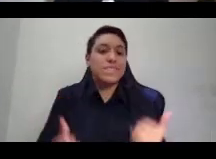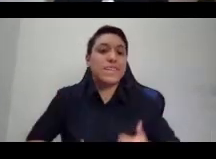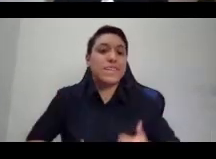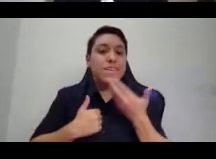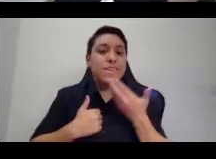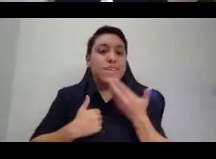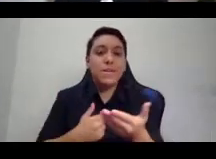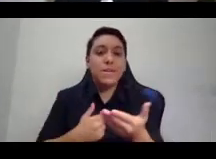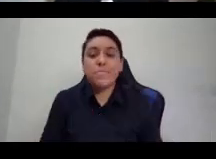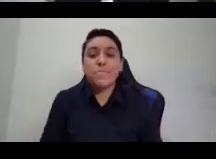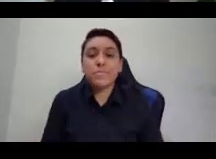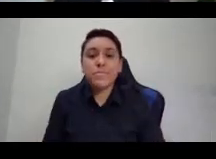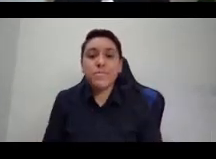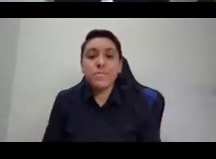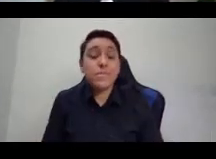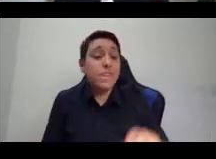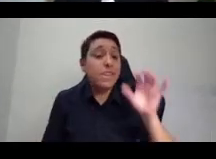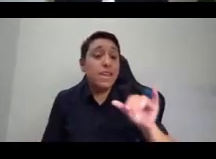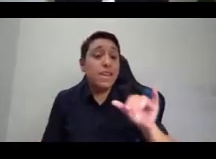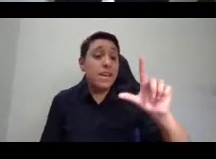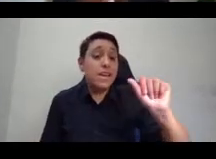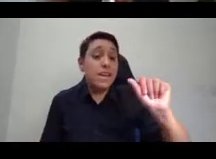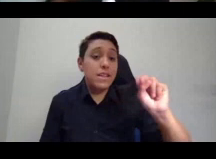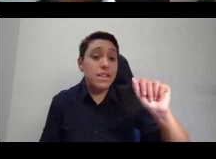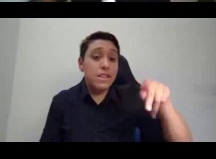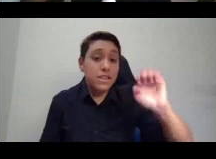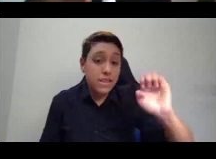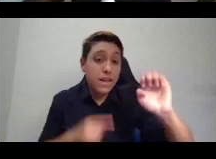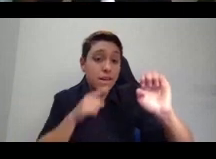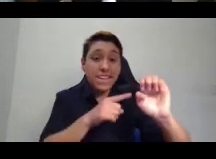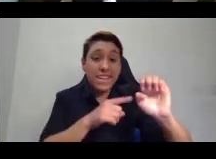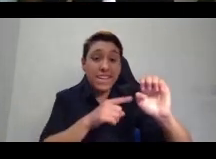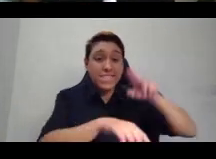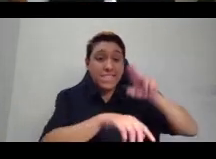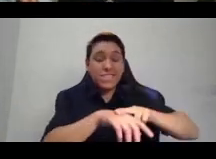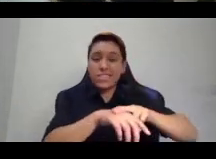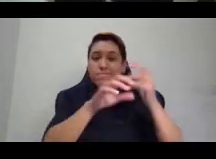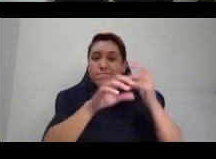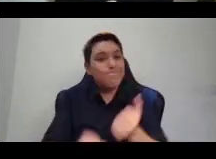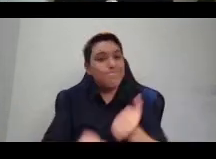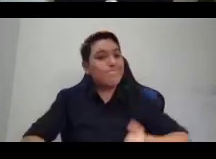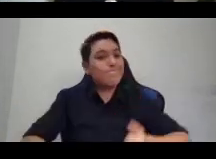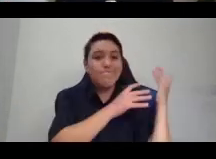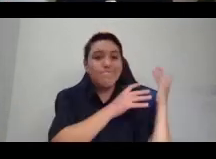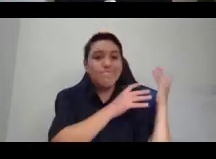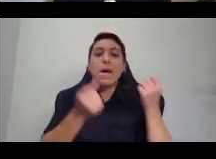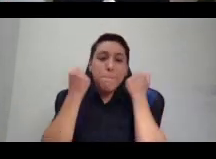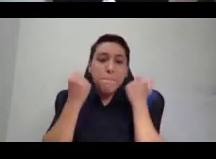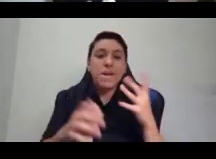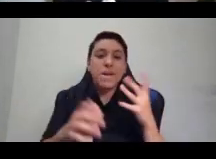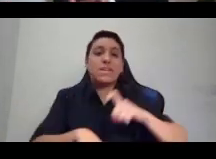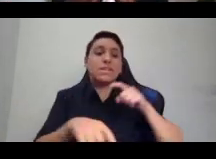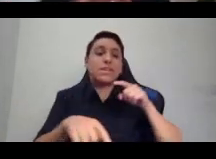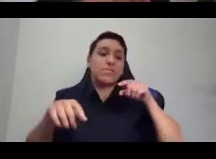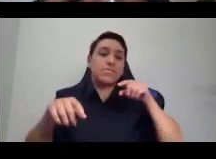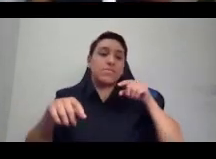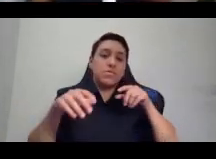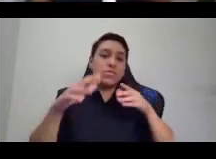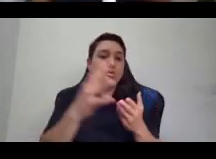Lenape nation was displaced several times throughout Turtle Island. And so there is a